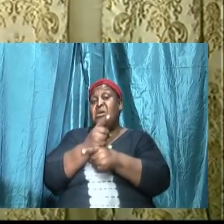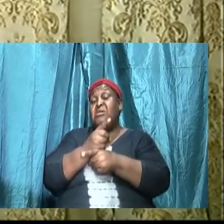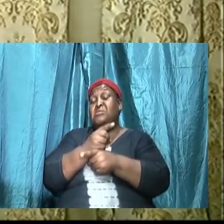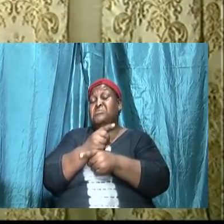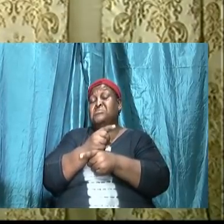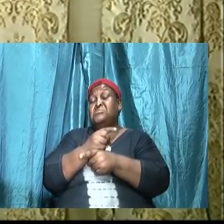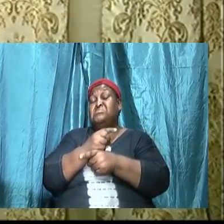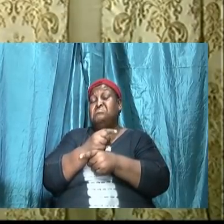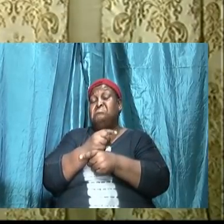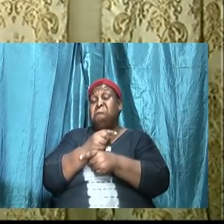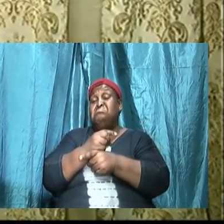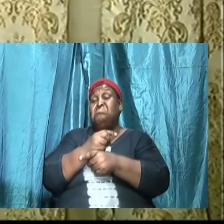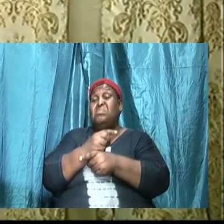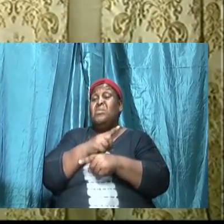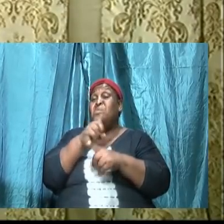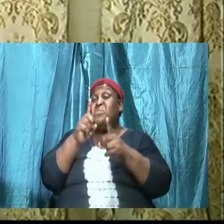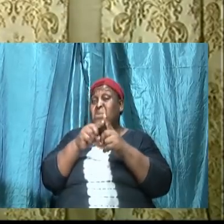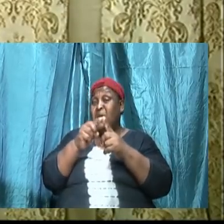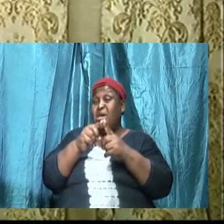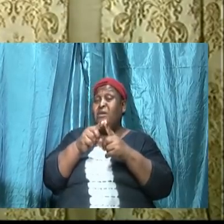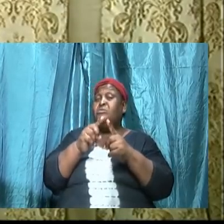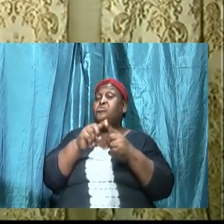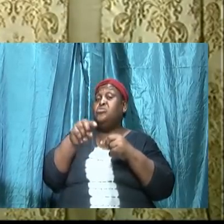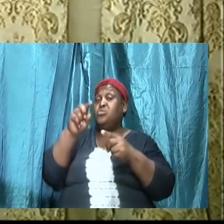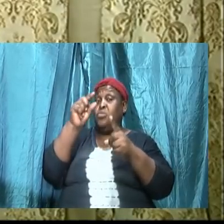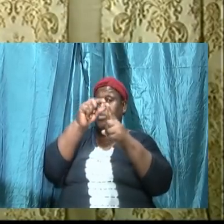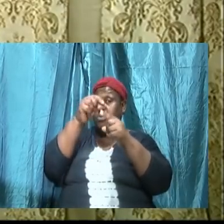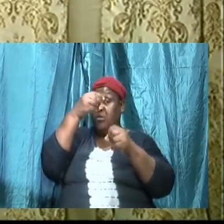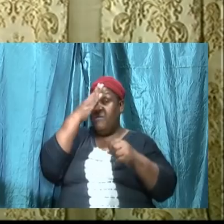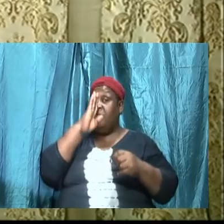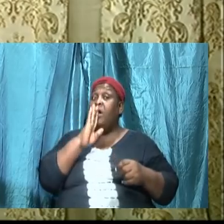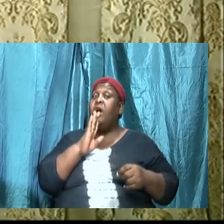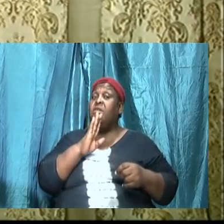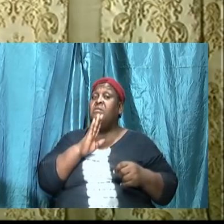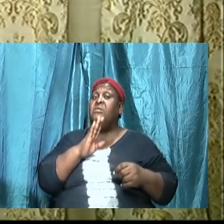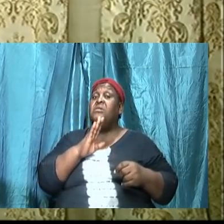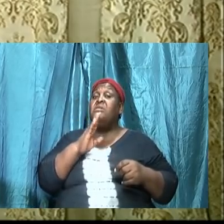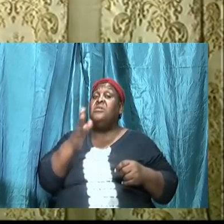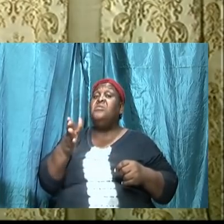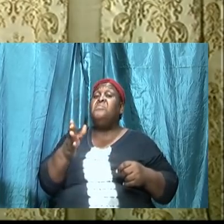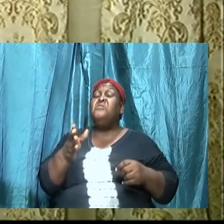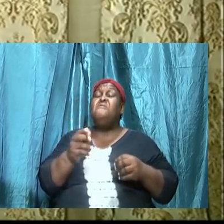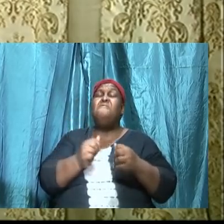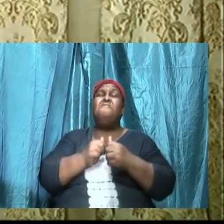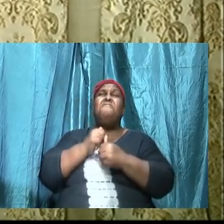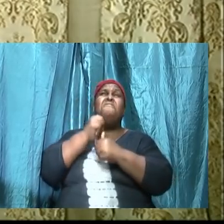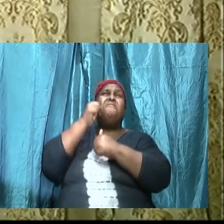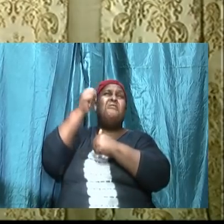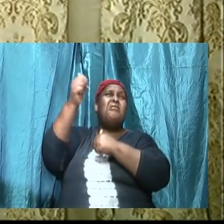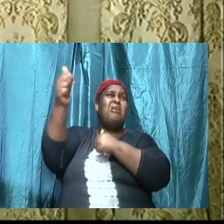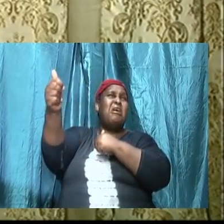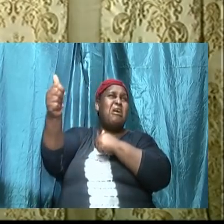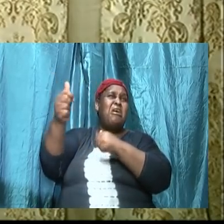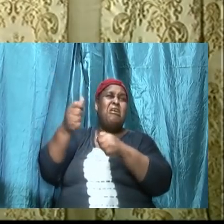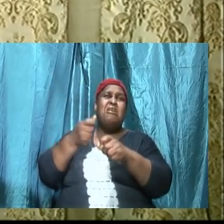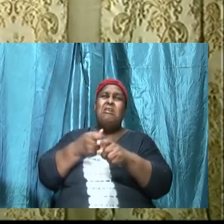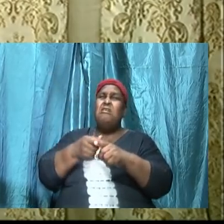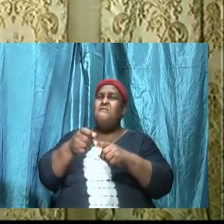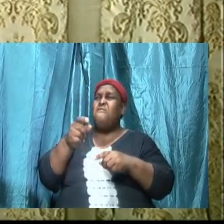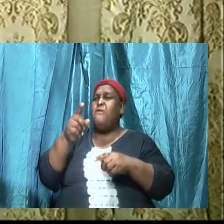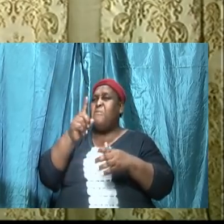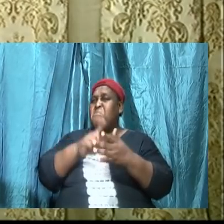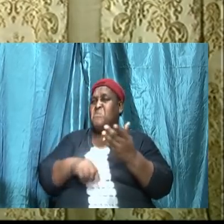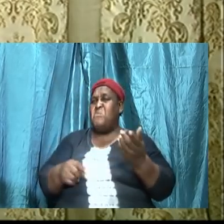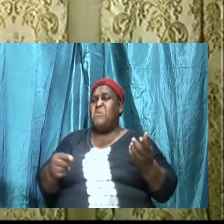right. When according to the word of God, they are far from what God wants. But because